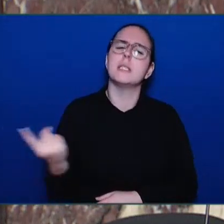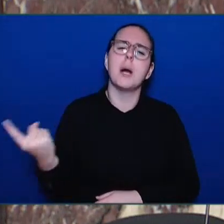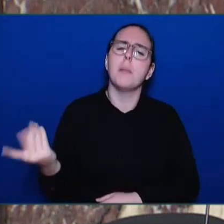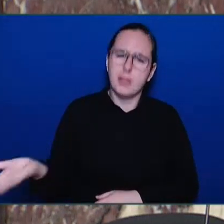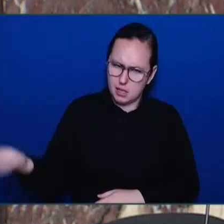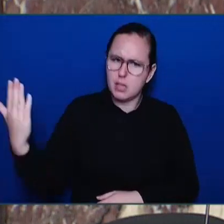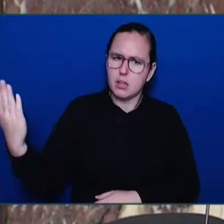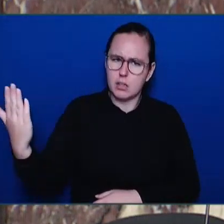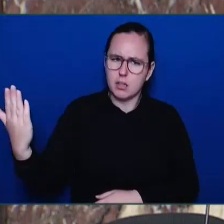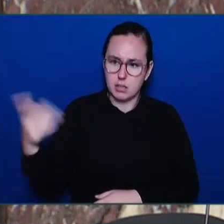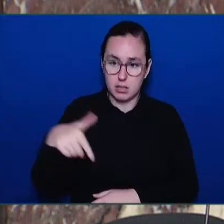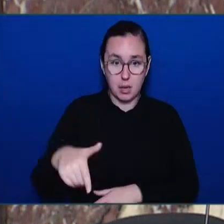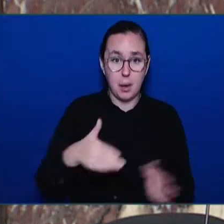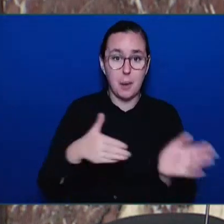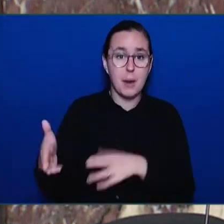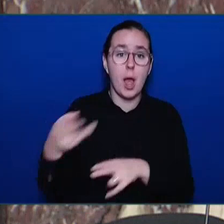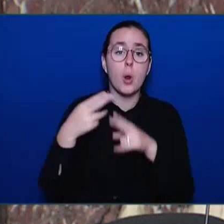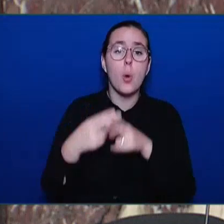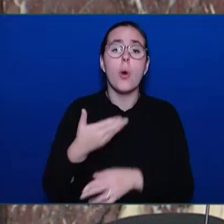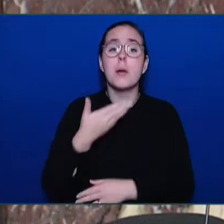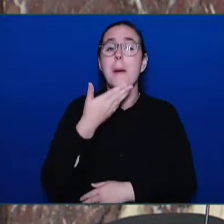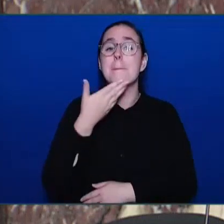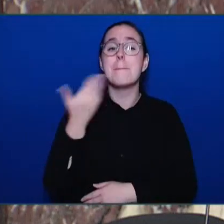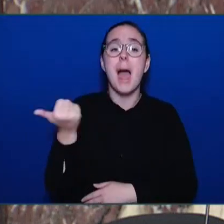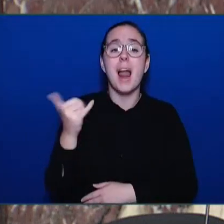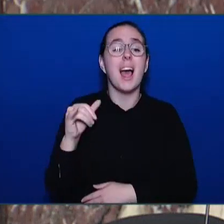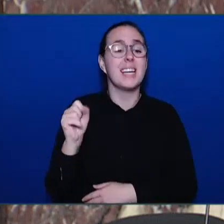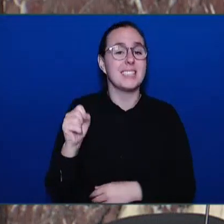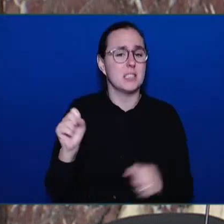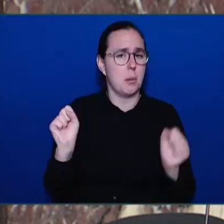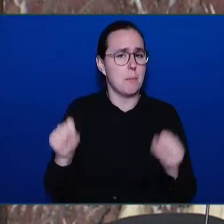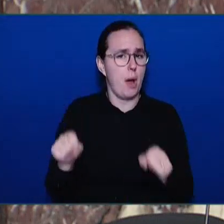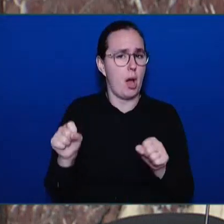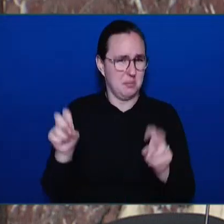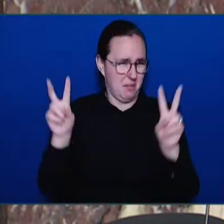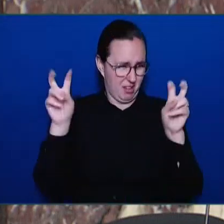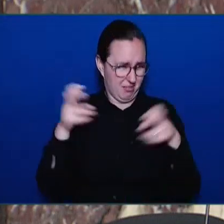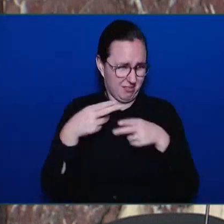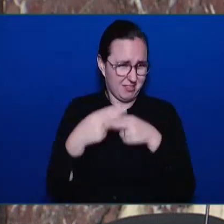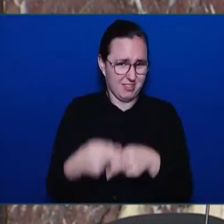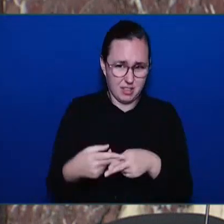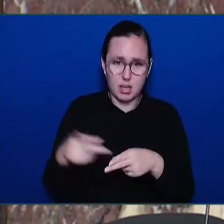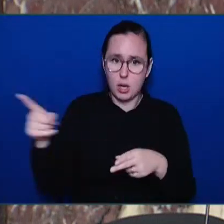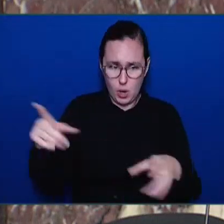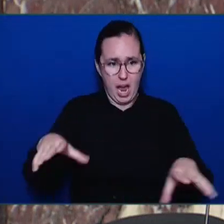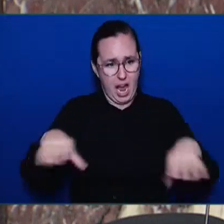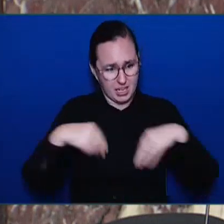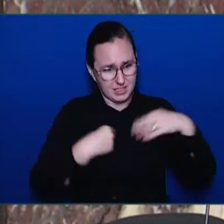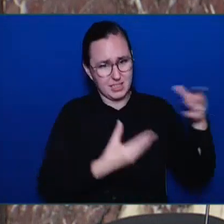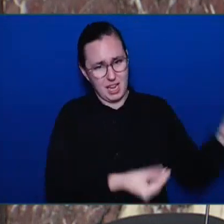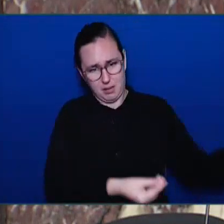take a stand against the attacks that are being made on treatment and recovery providers.